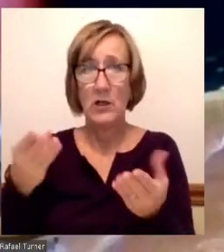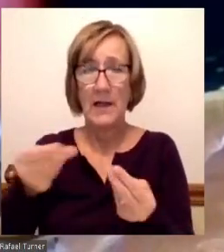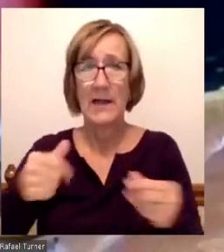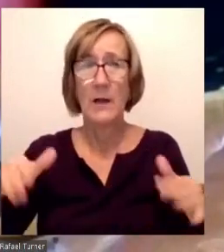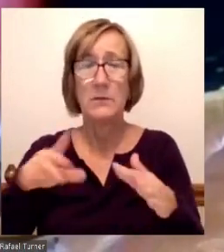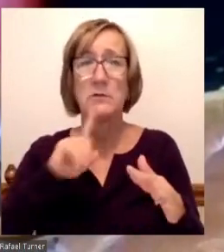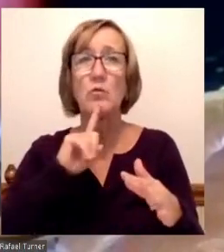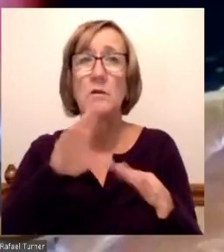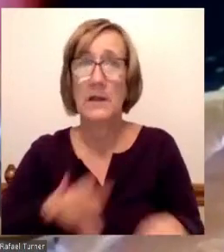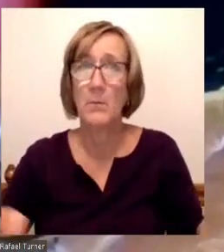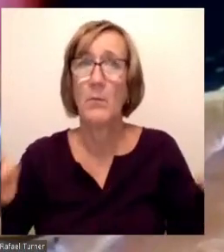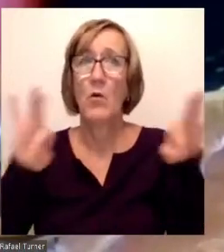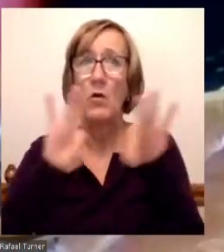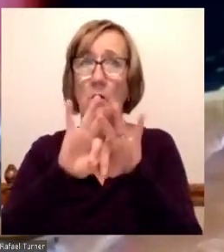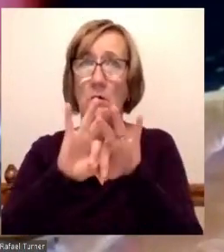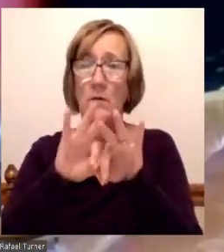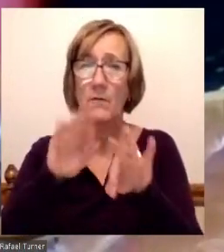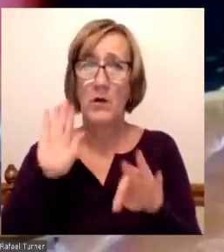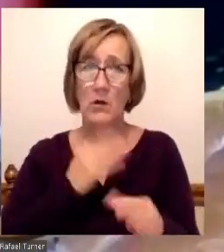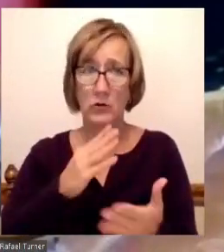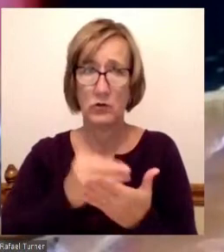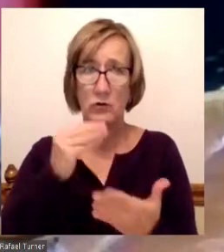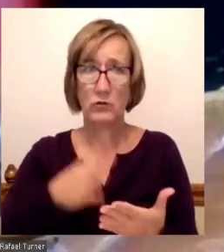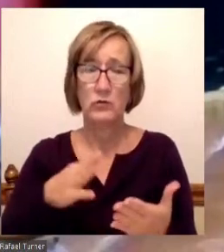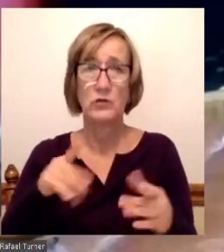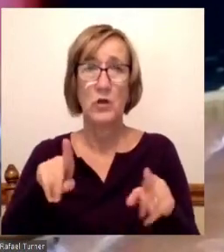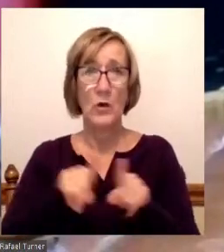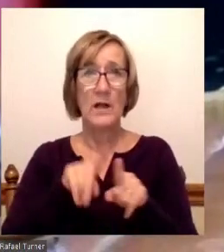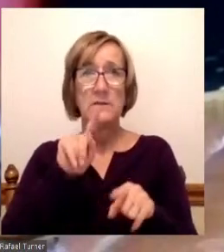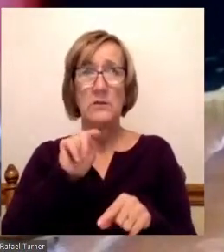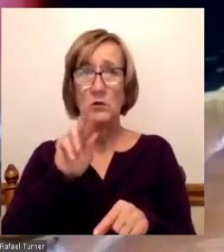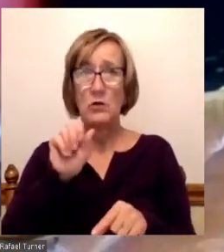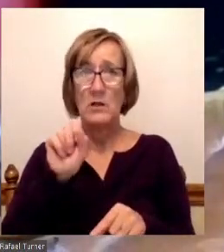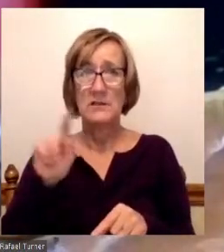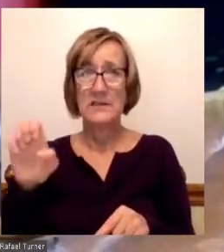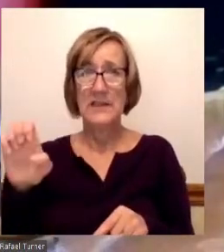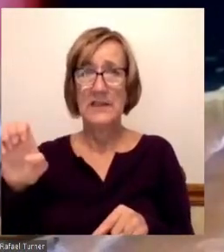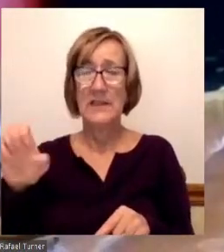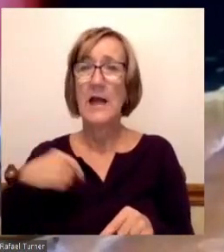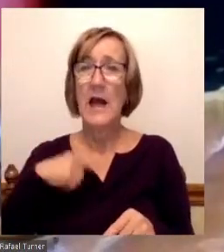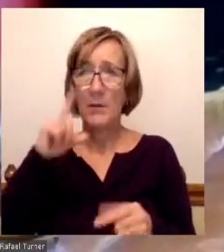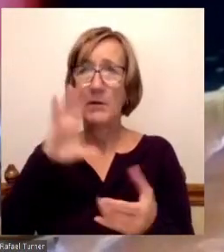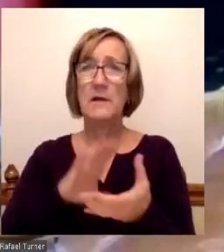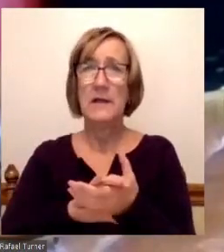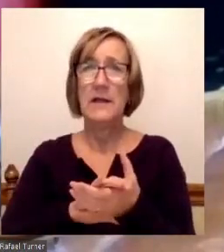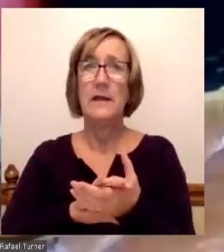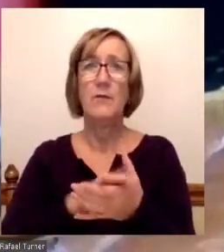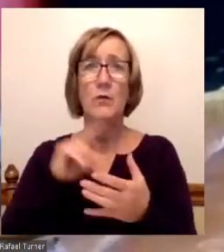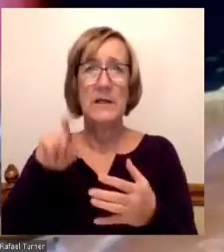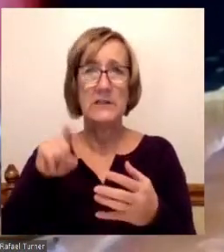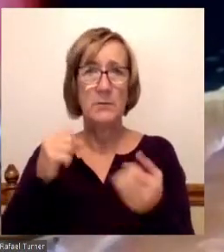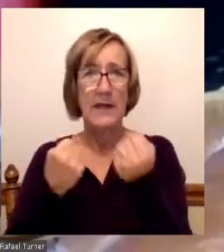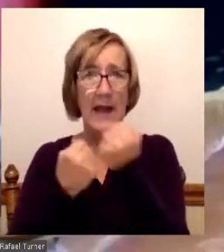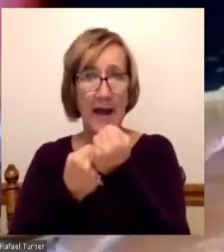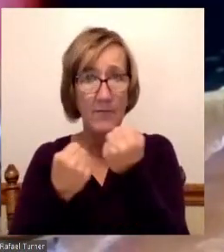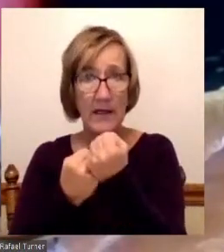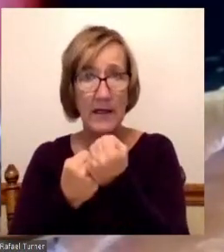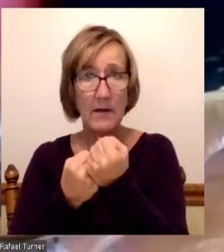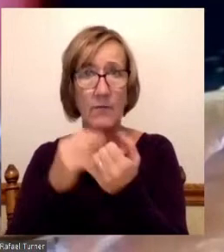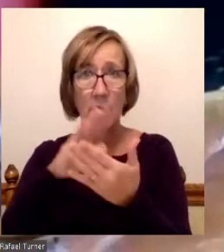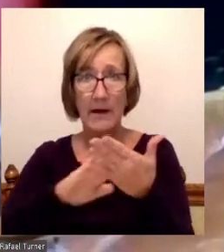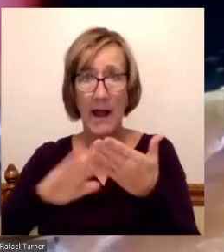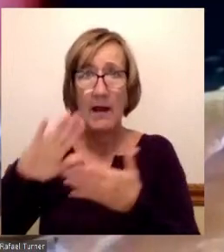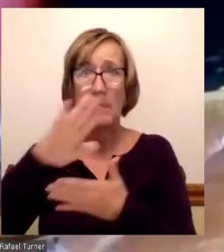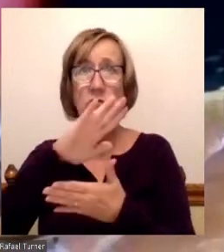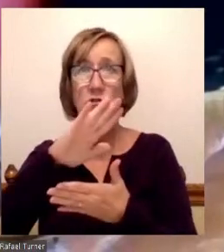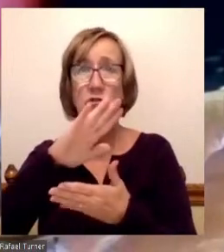students. And so as a trustee, you know, I really believe that our work is to be an advocate, you know, for the college, to